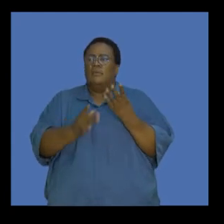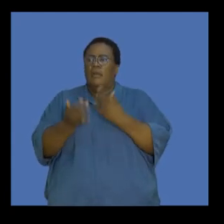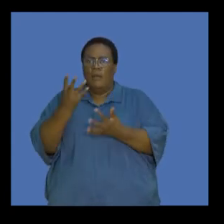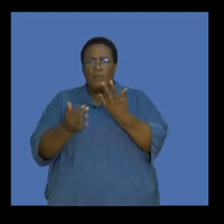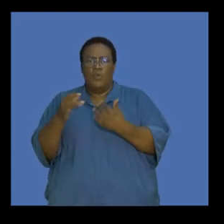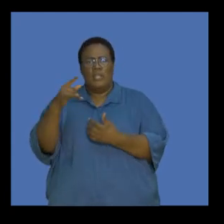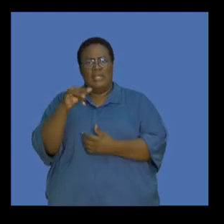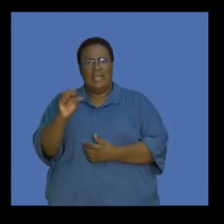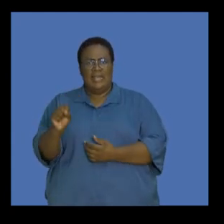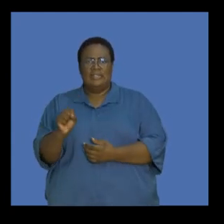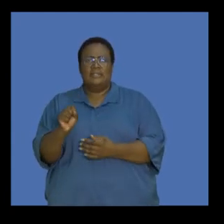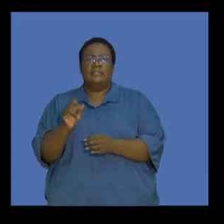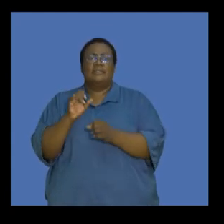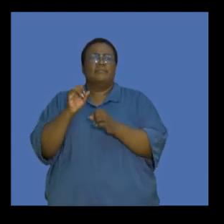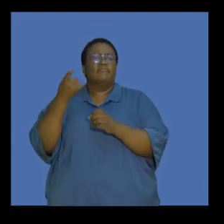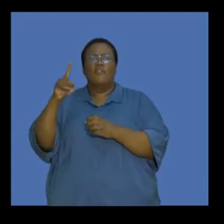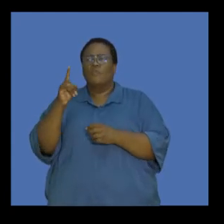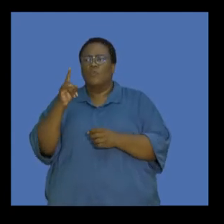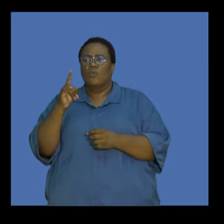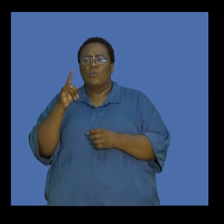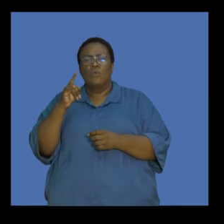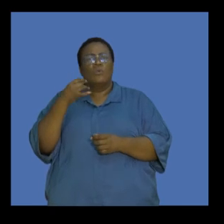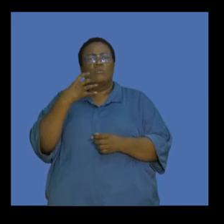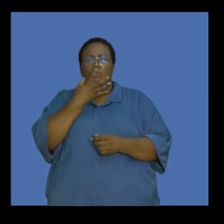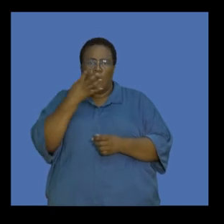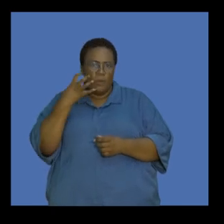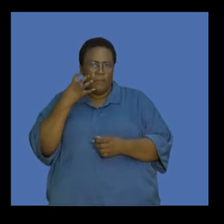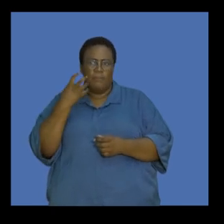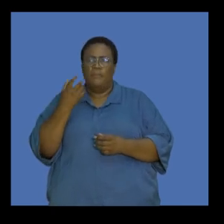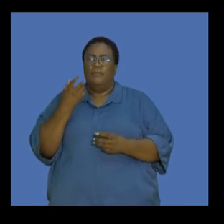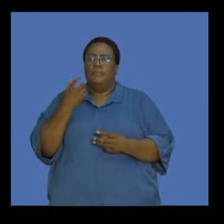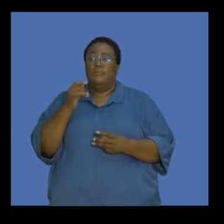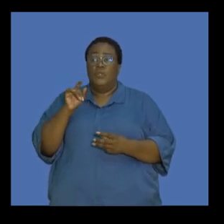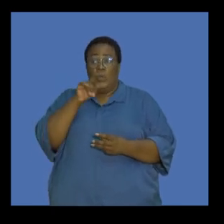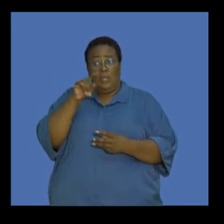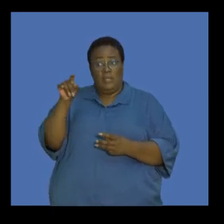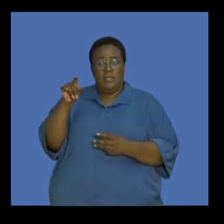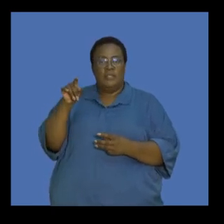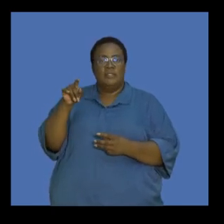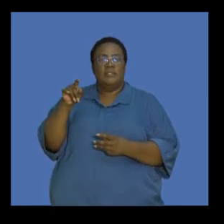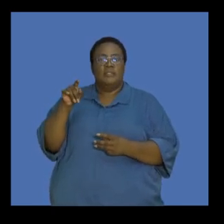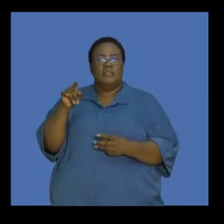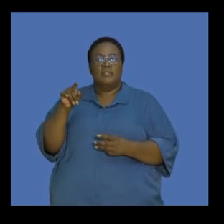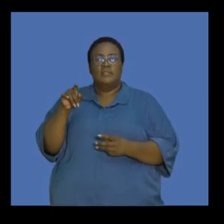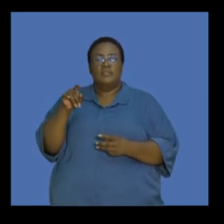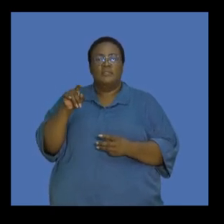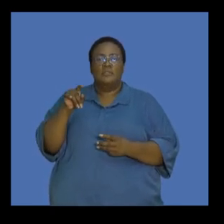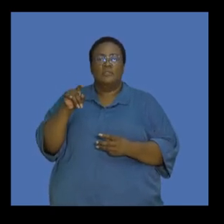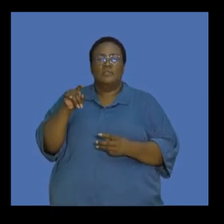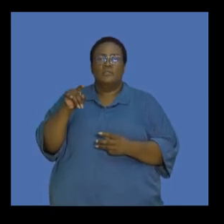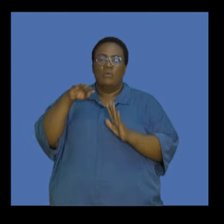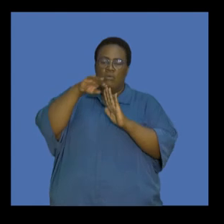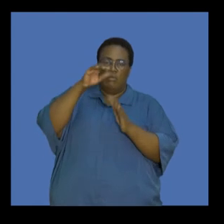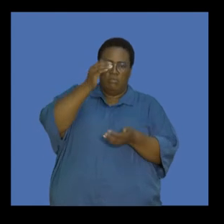use, it's the burning of gases to produce heating. What is important is in all of this to offset